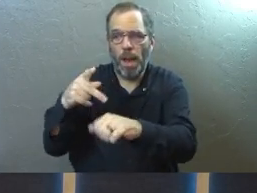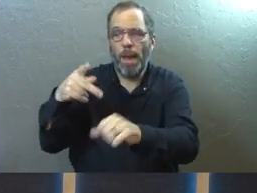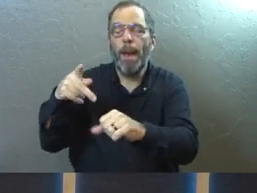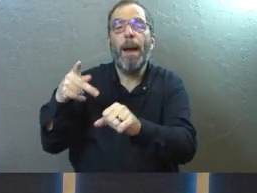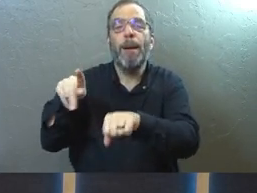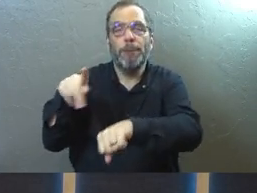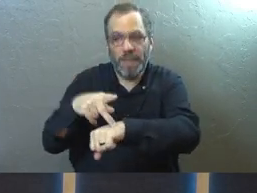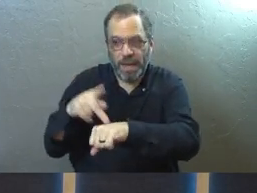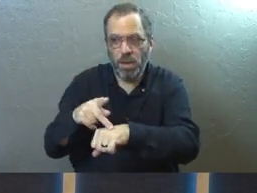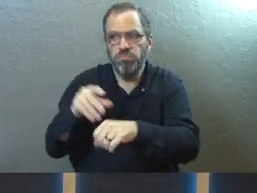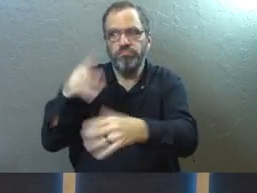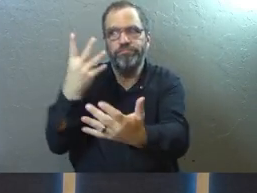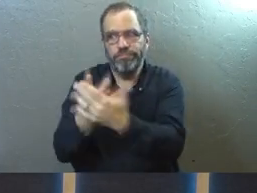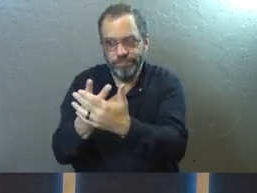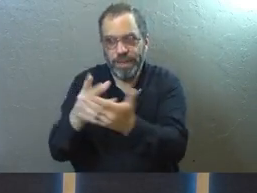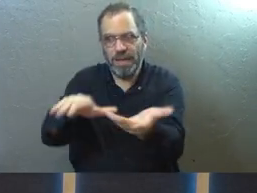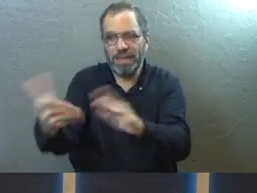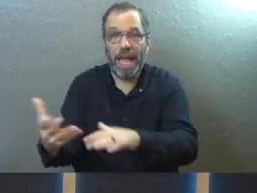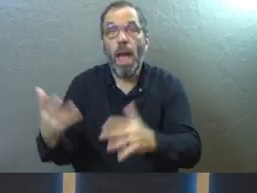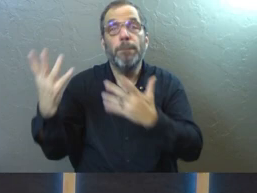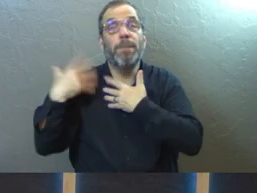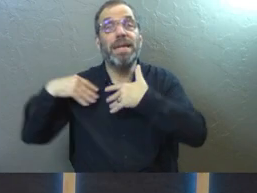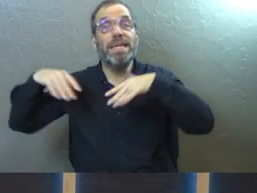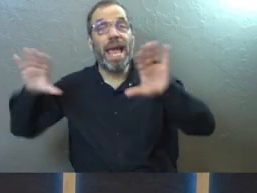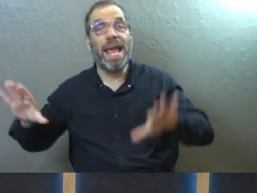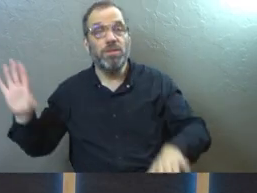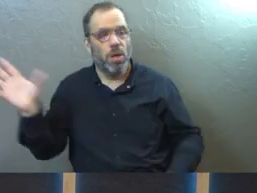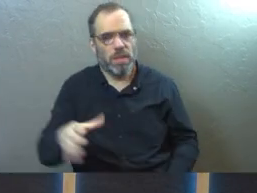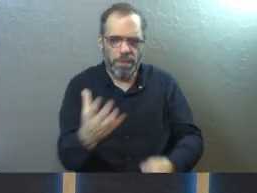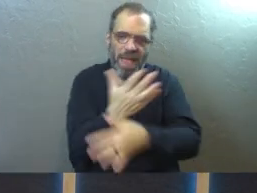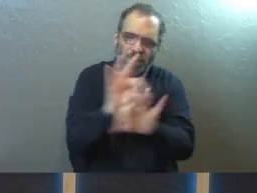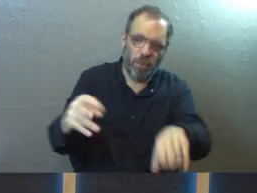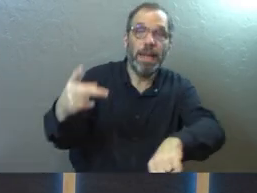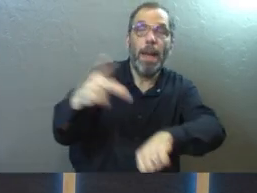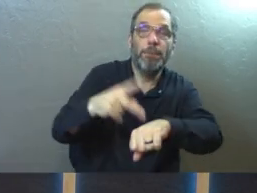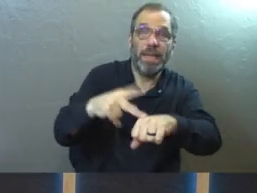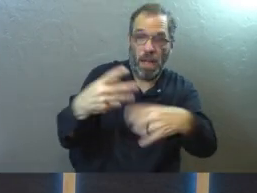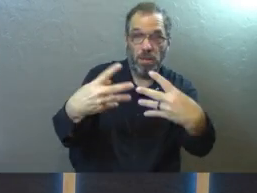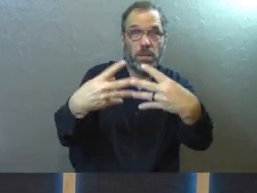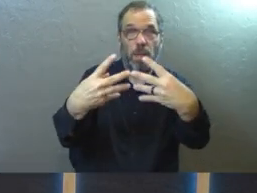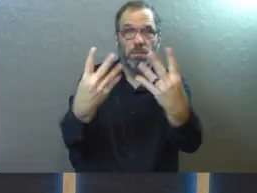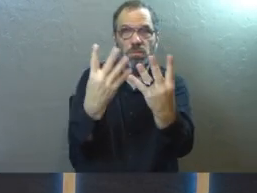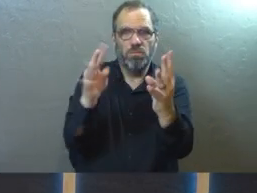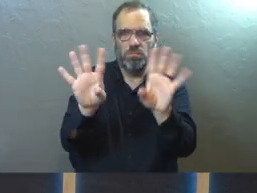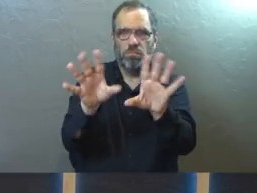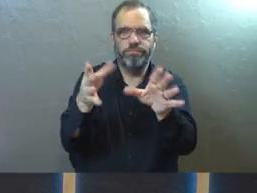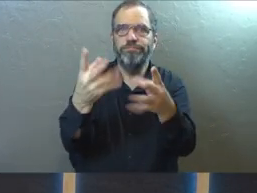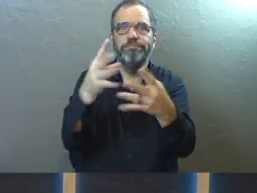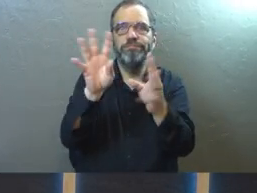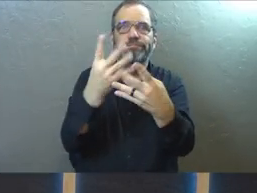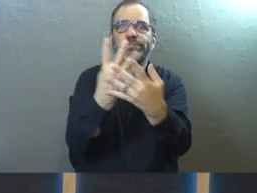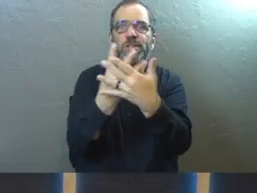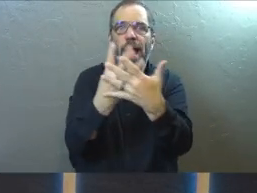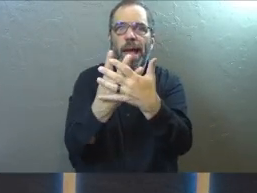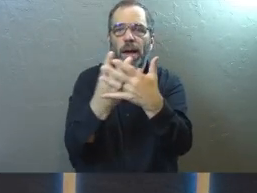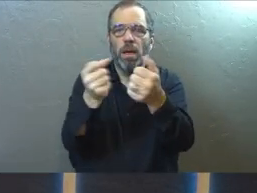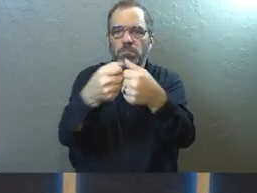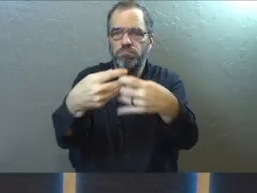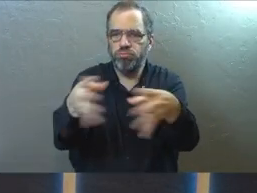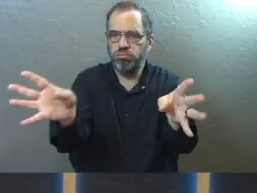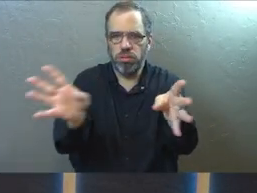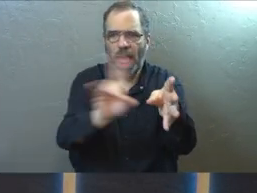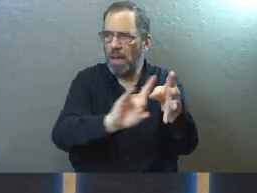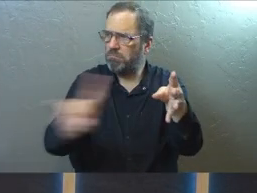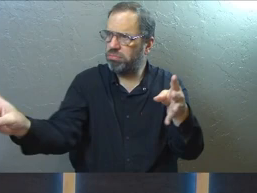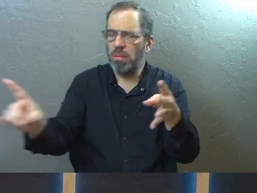in jail. Peter was going to die, and then an angel came and set Peter free out of the prison, and there had been a prayer meeting all night, and we looked at